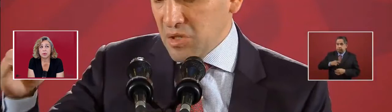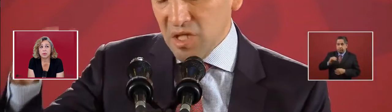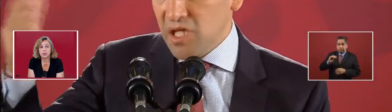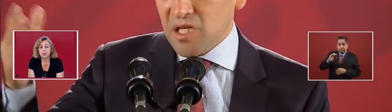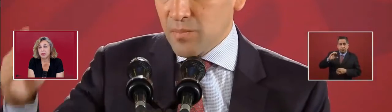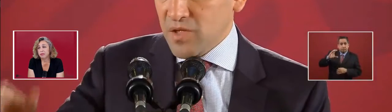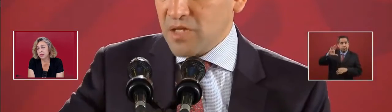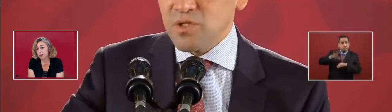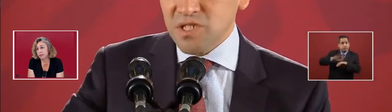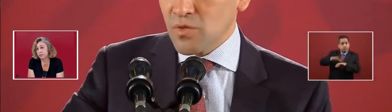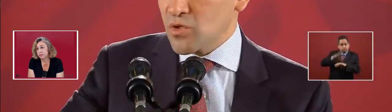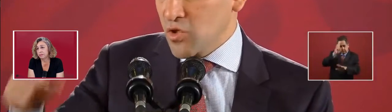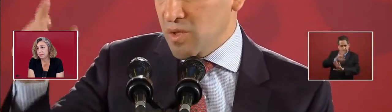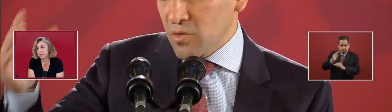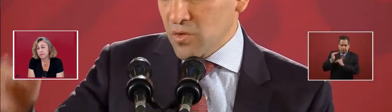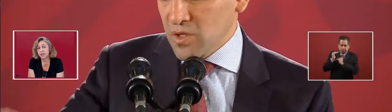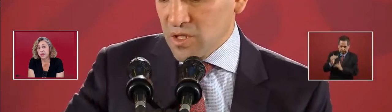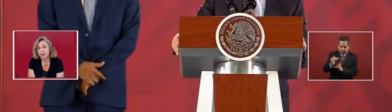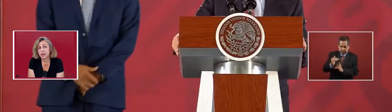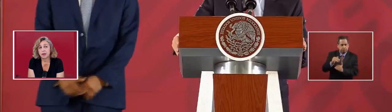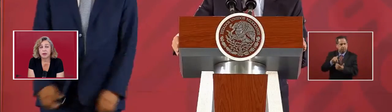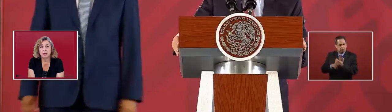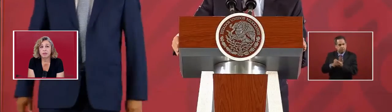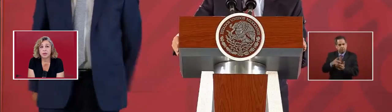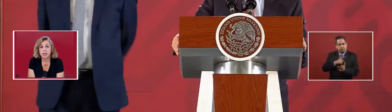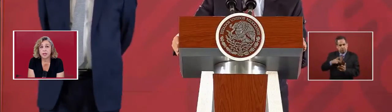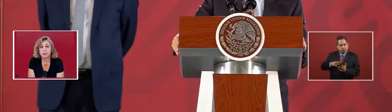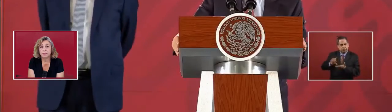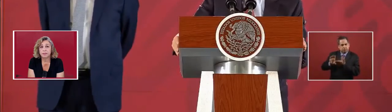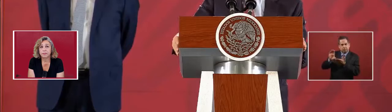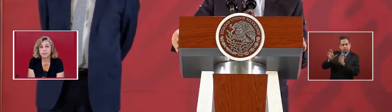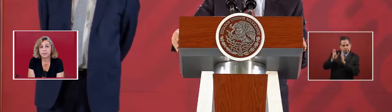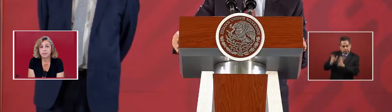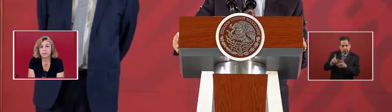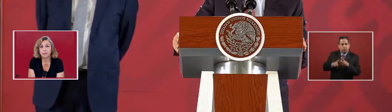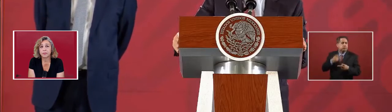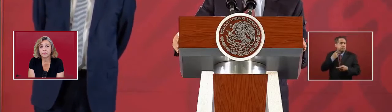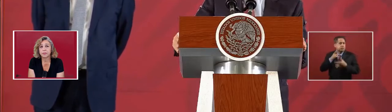the growth of the, of the debt.